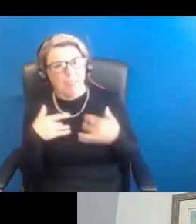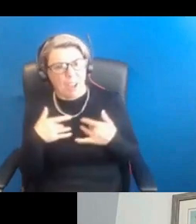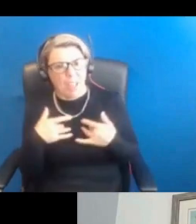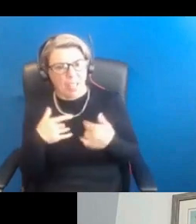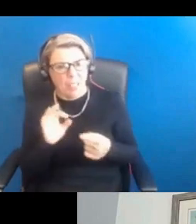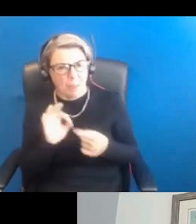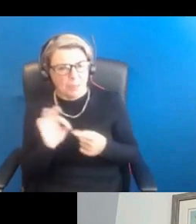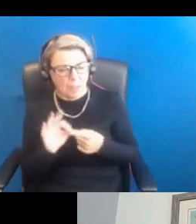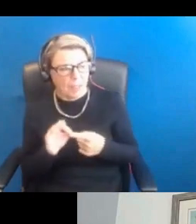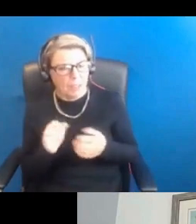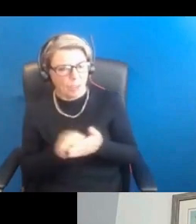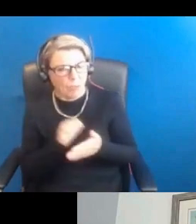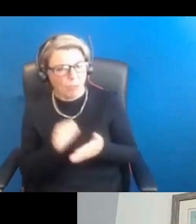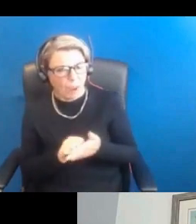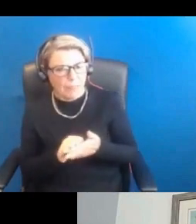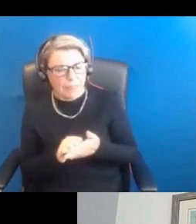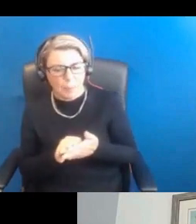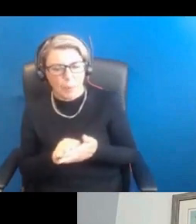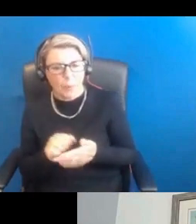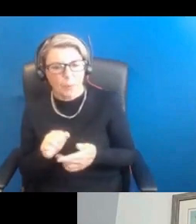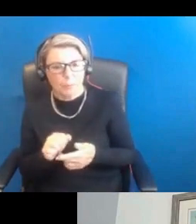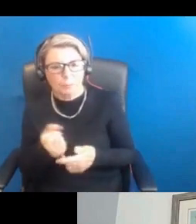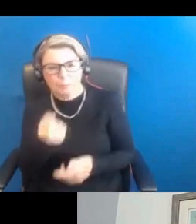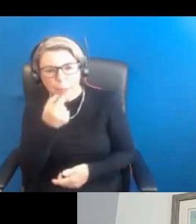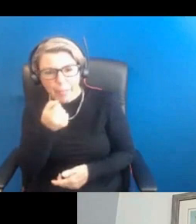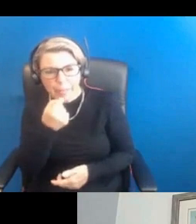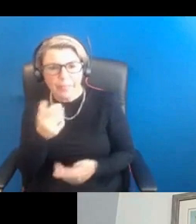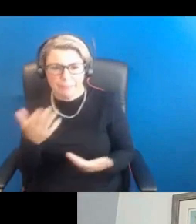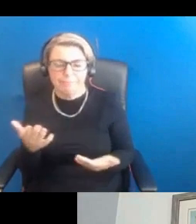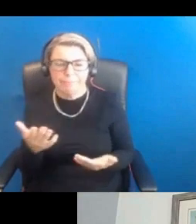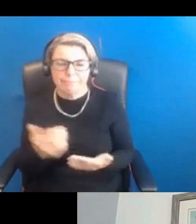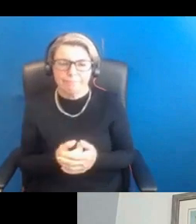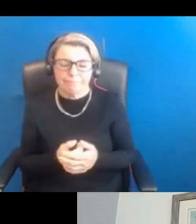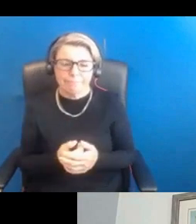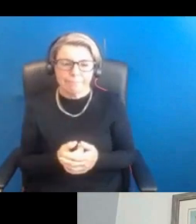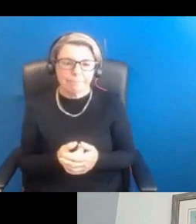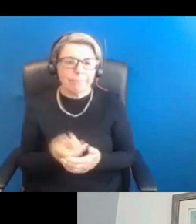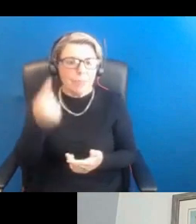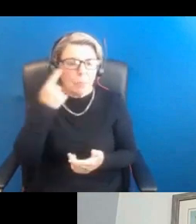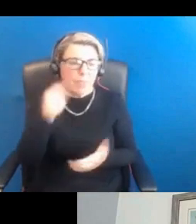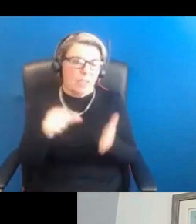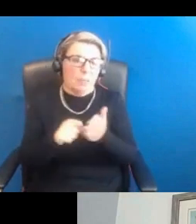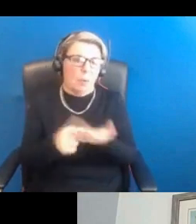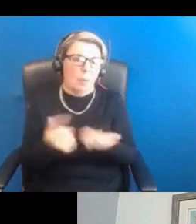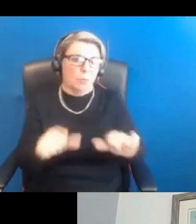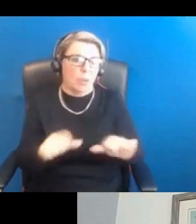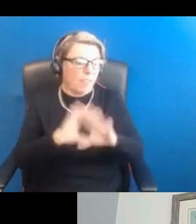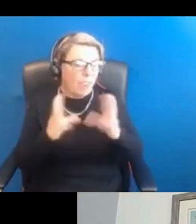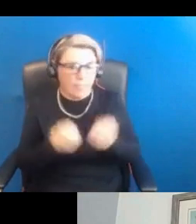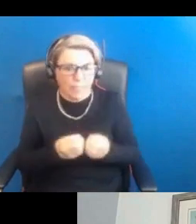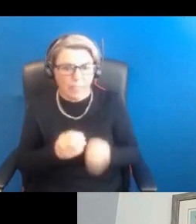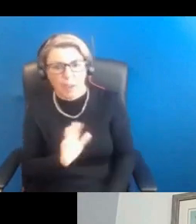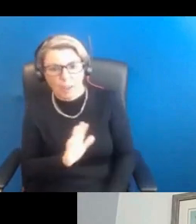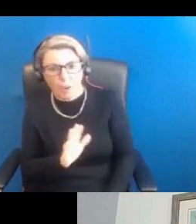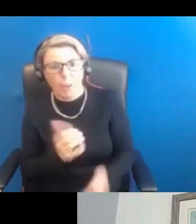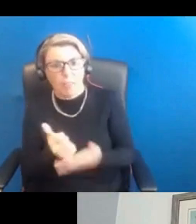around the contraception, you know, that it's just a solution for everything. So it's really helpful to have that